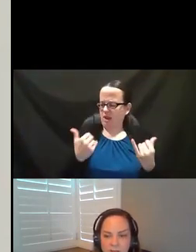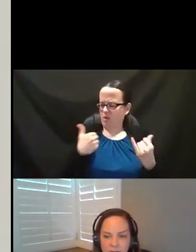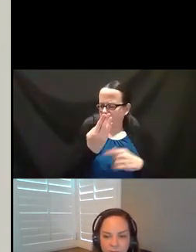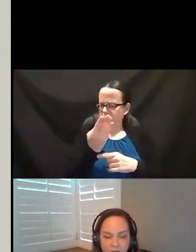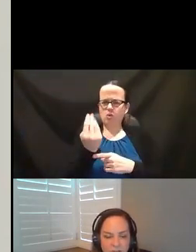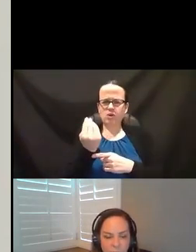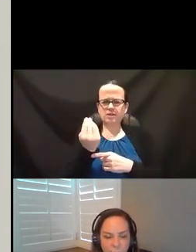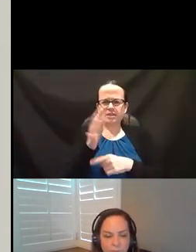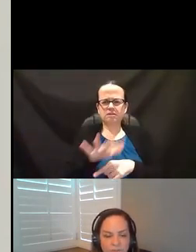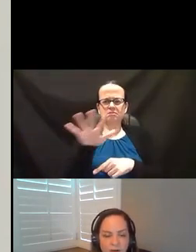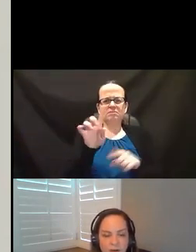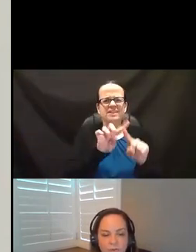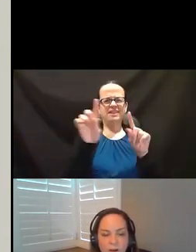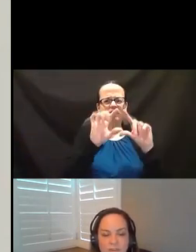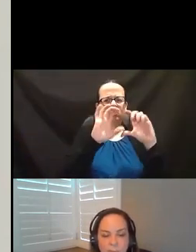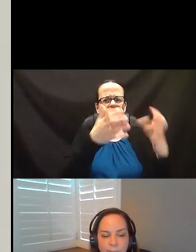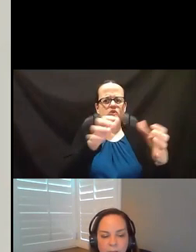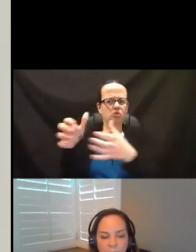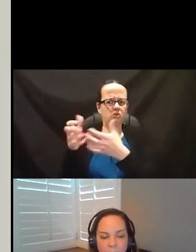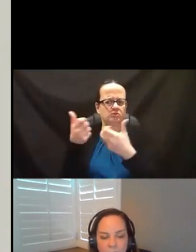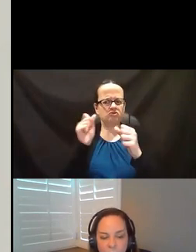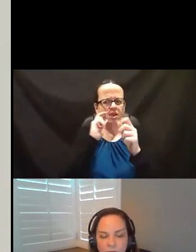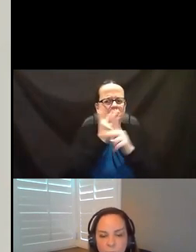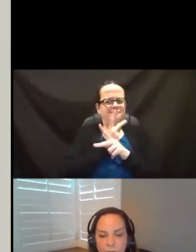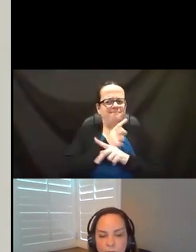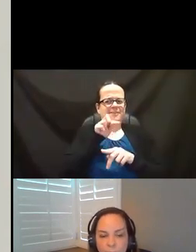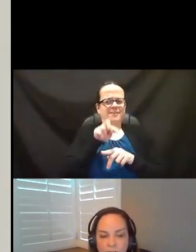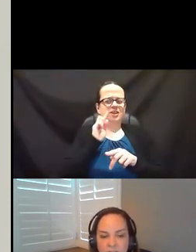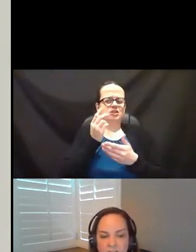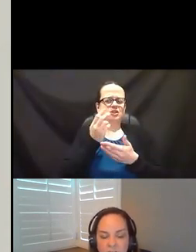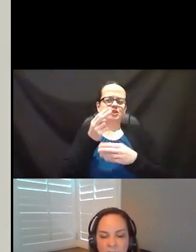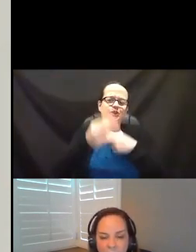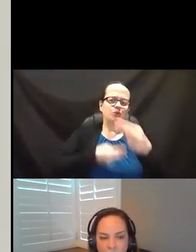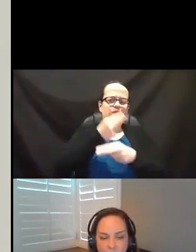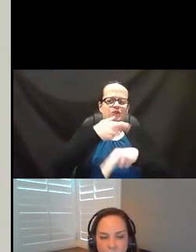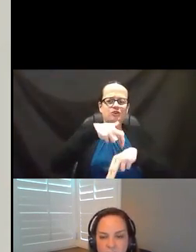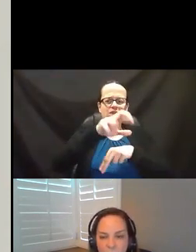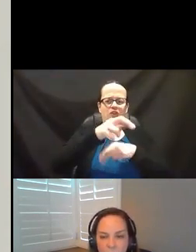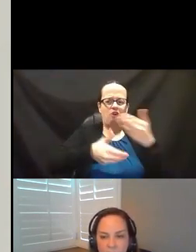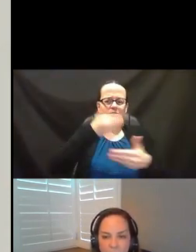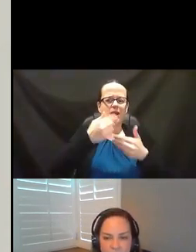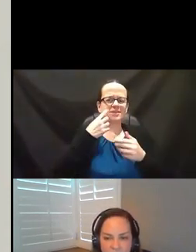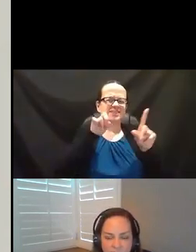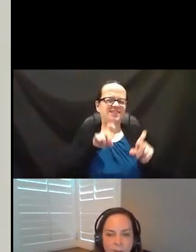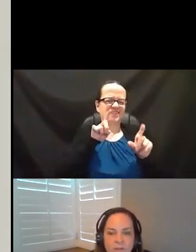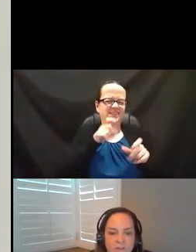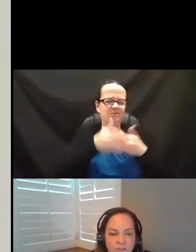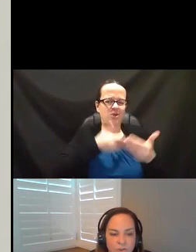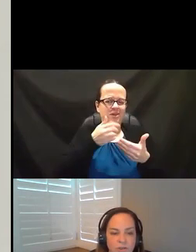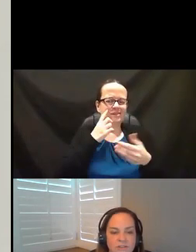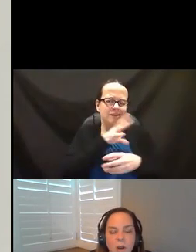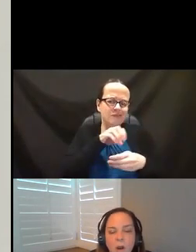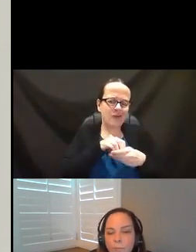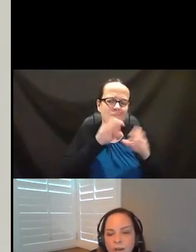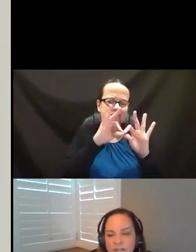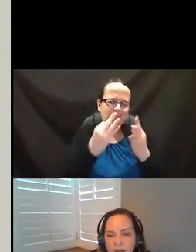different groups that are trying this universal referral process out for us. And it really involves the families and the